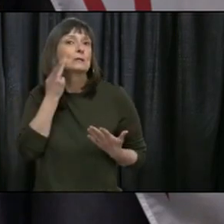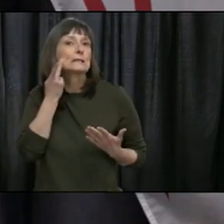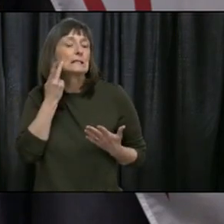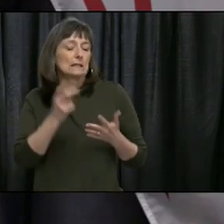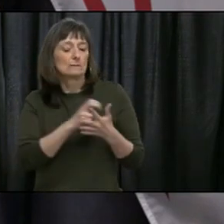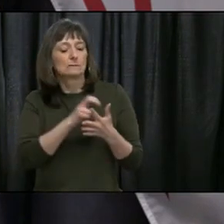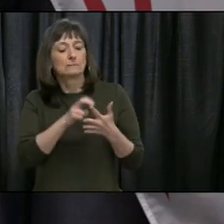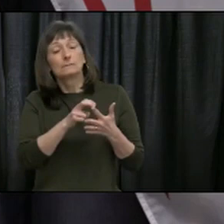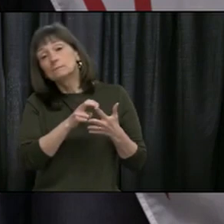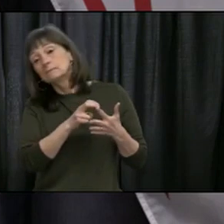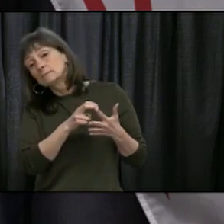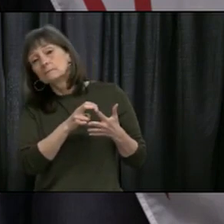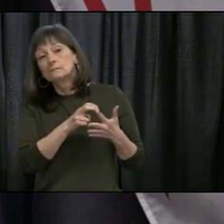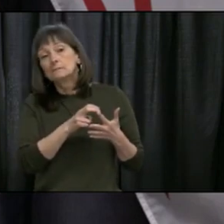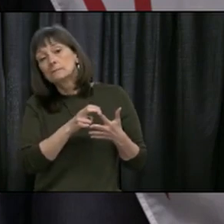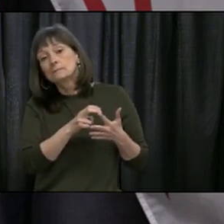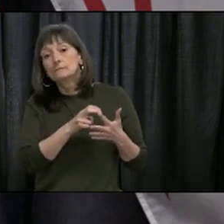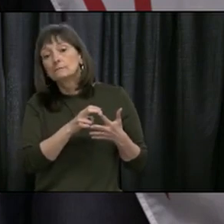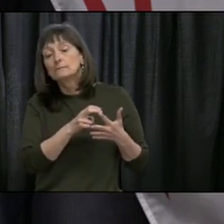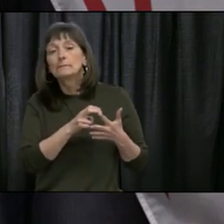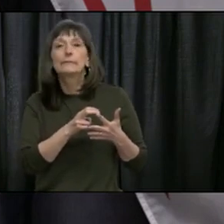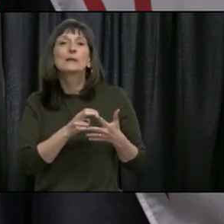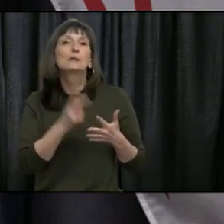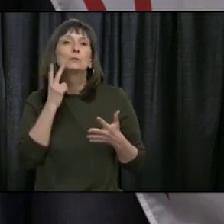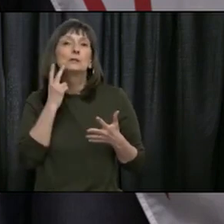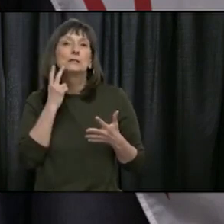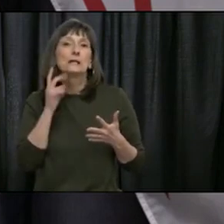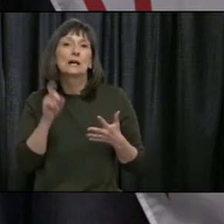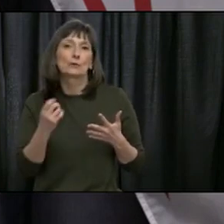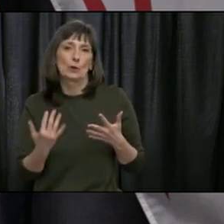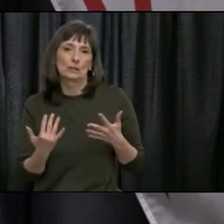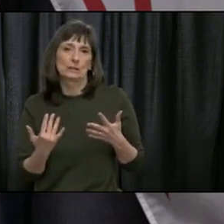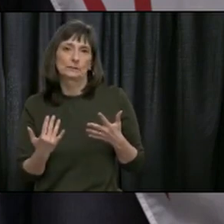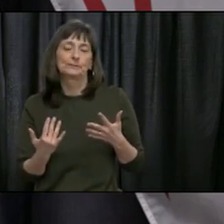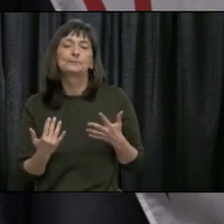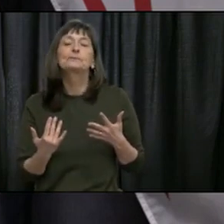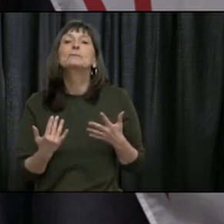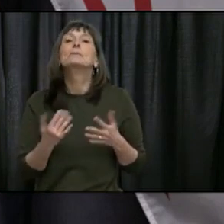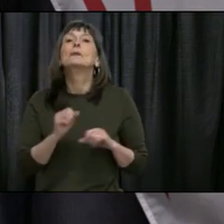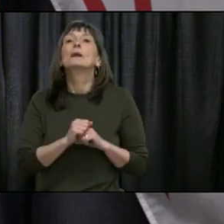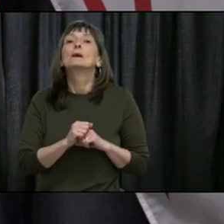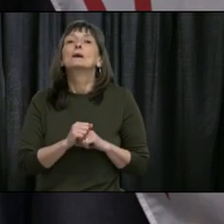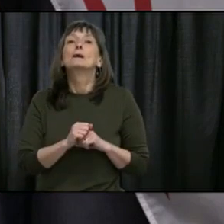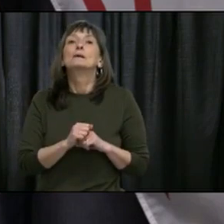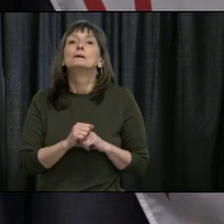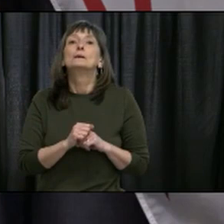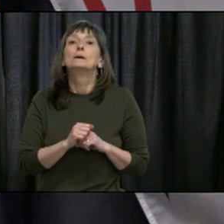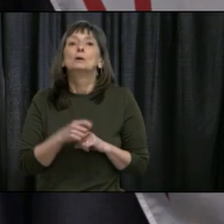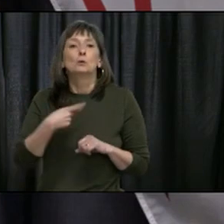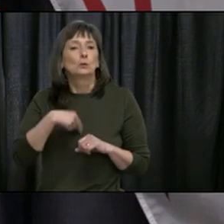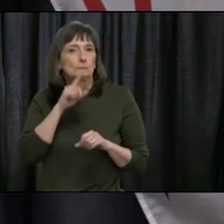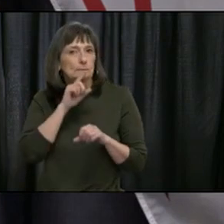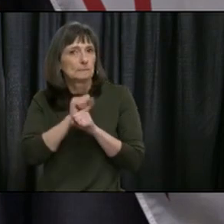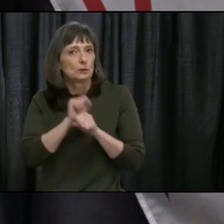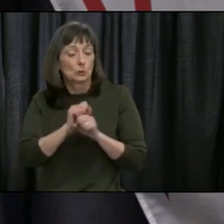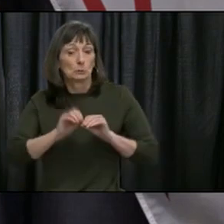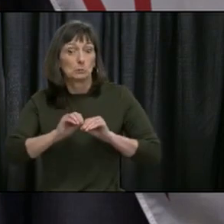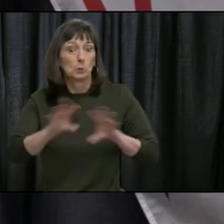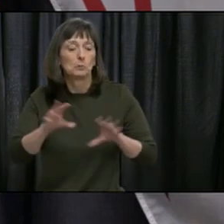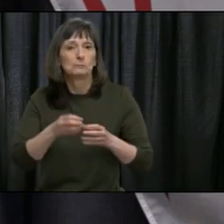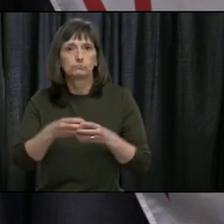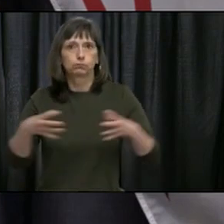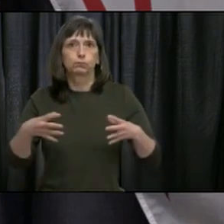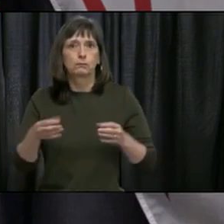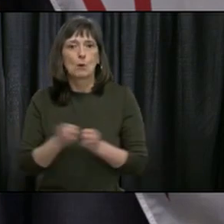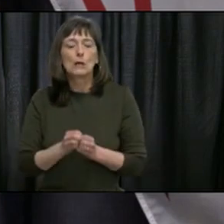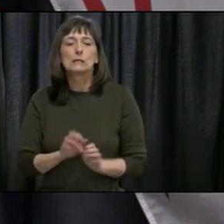Labrador, you know, we need to make sure that we don't have spread within our communities, we need to